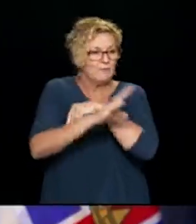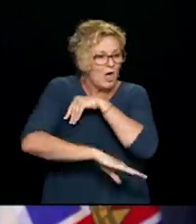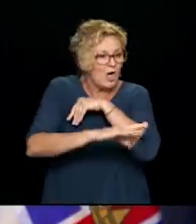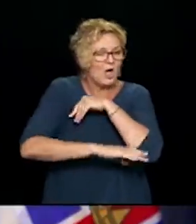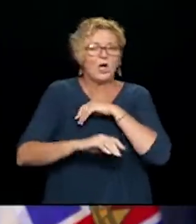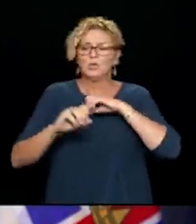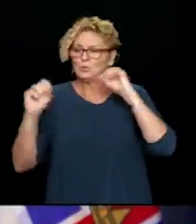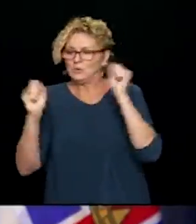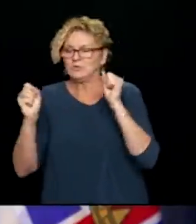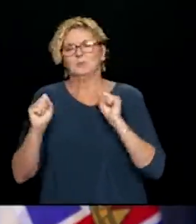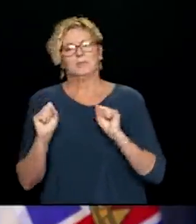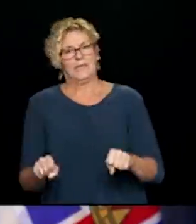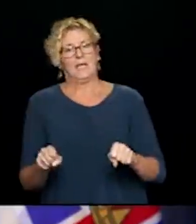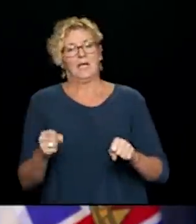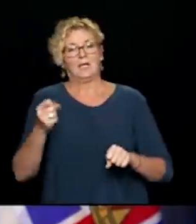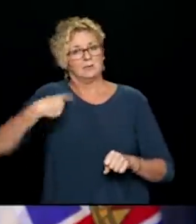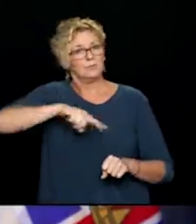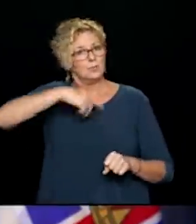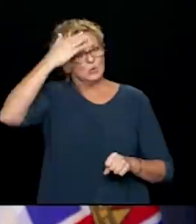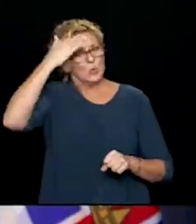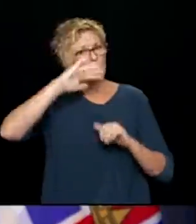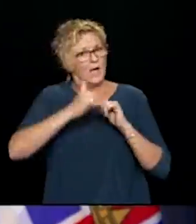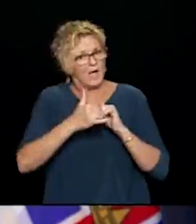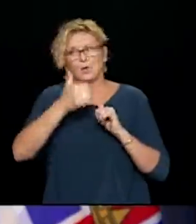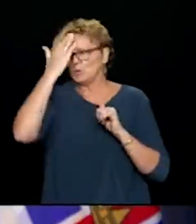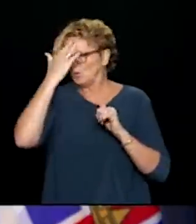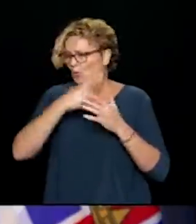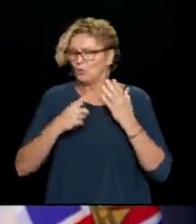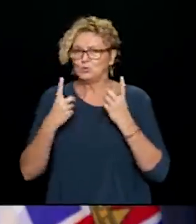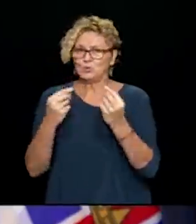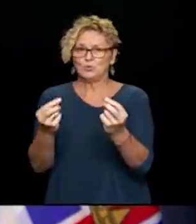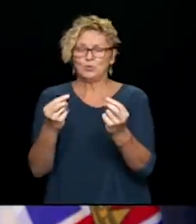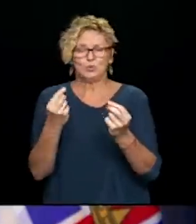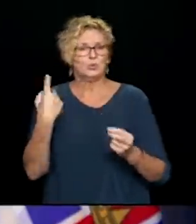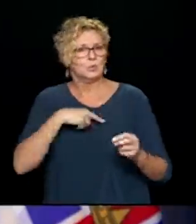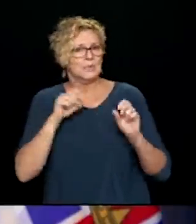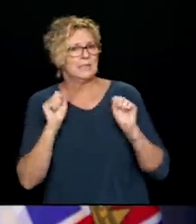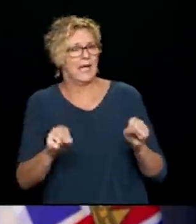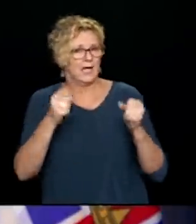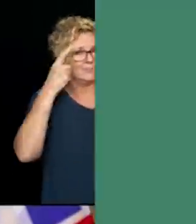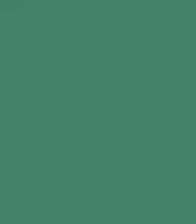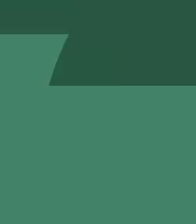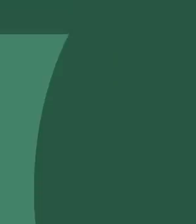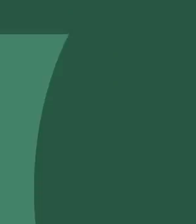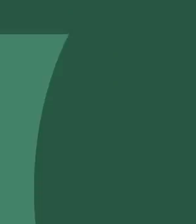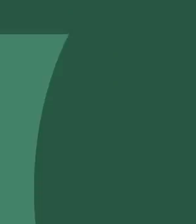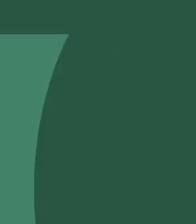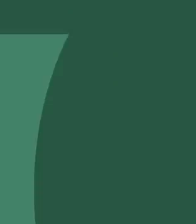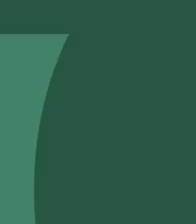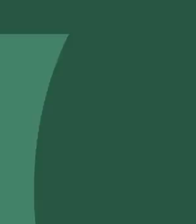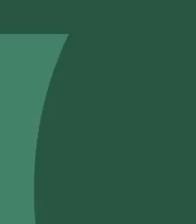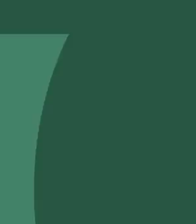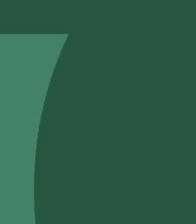this fall and this winter. We are prepared, we know we can do it, we know what we must do and we know we can do it. We We are